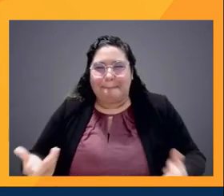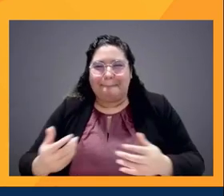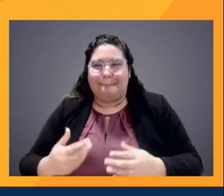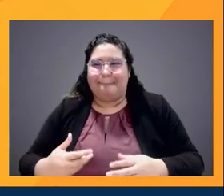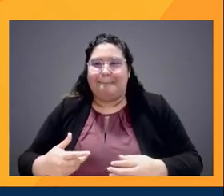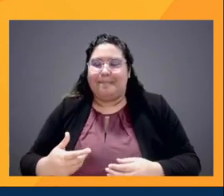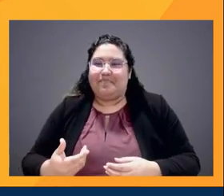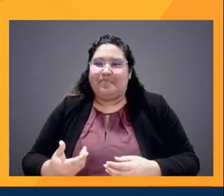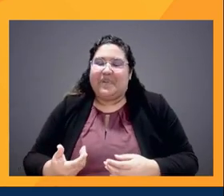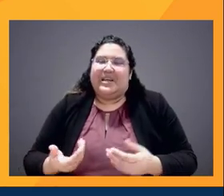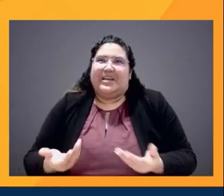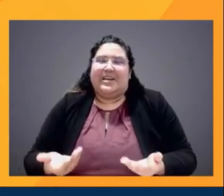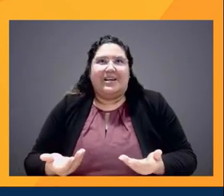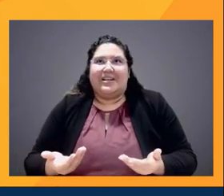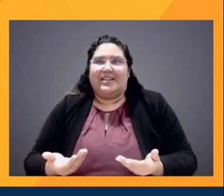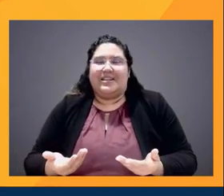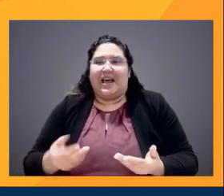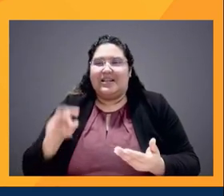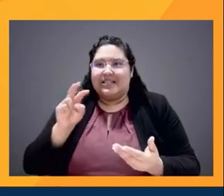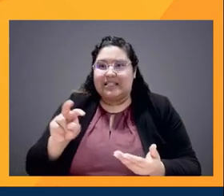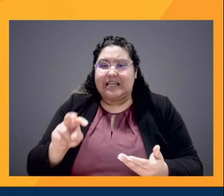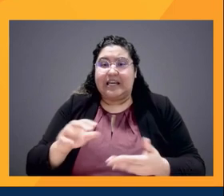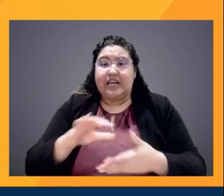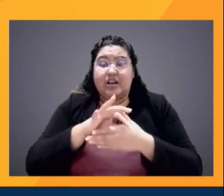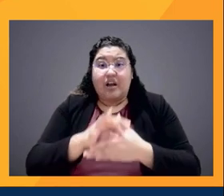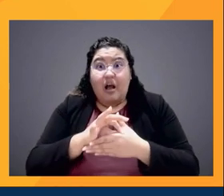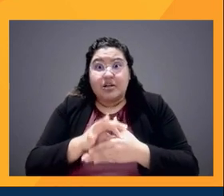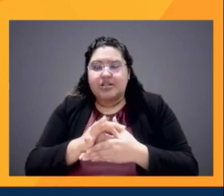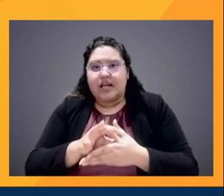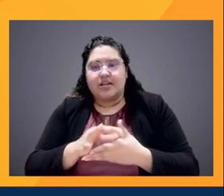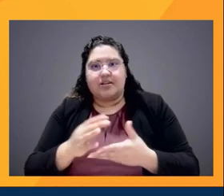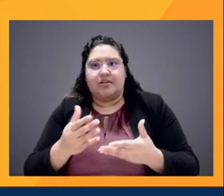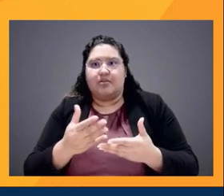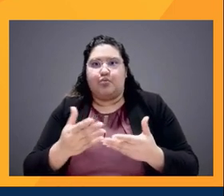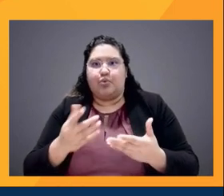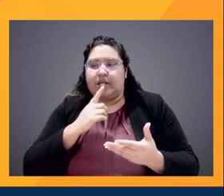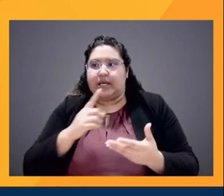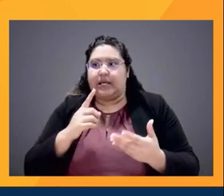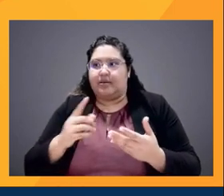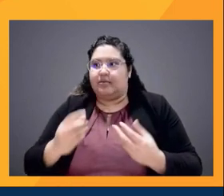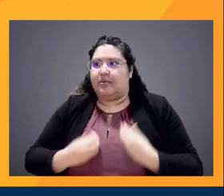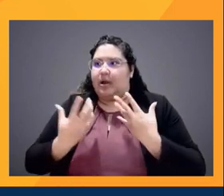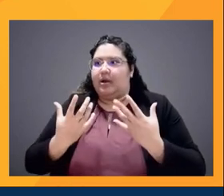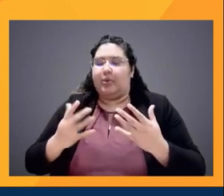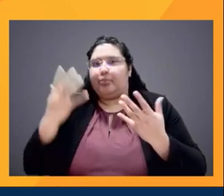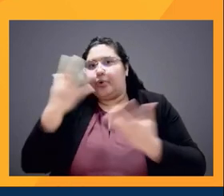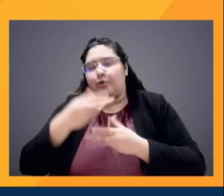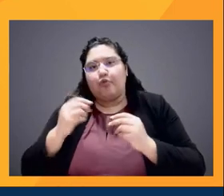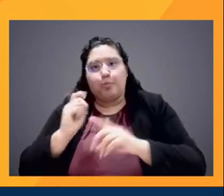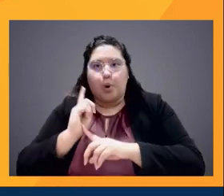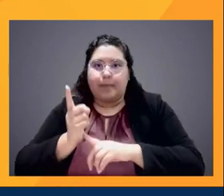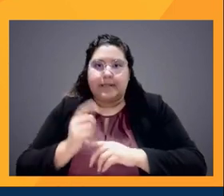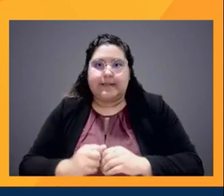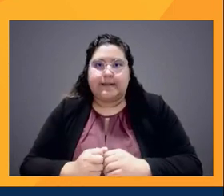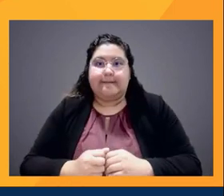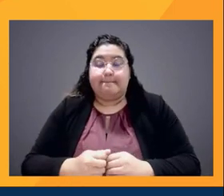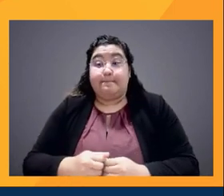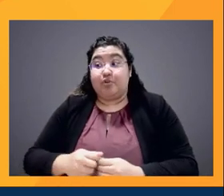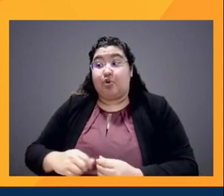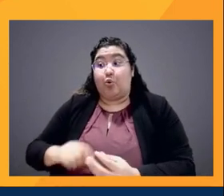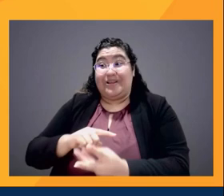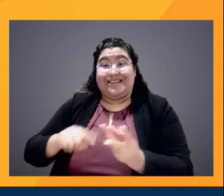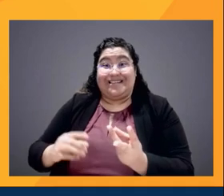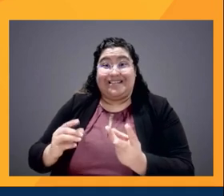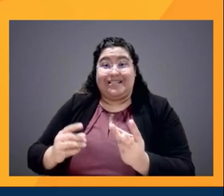looking at how content can be inspired by such a beautiful moment. So now we're developing these six pilots within the African